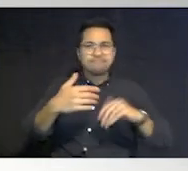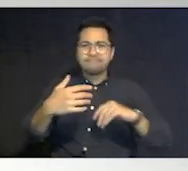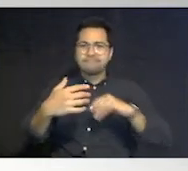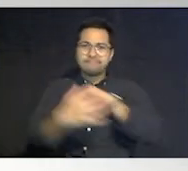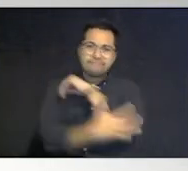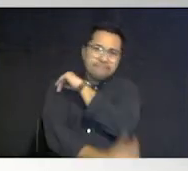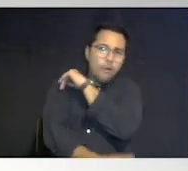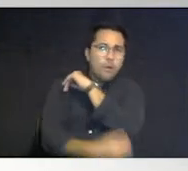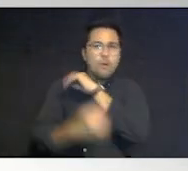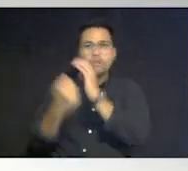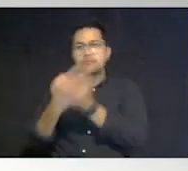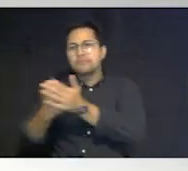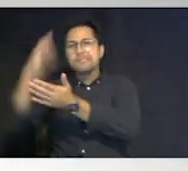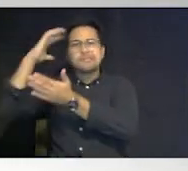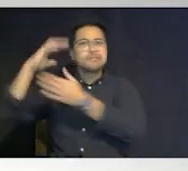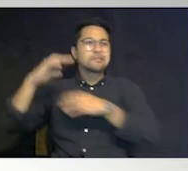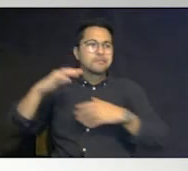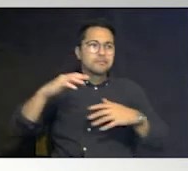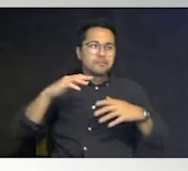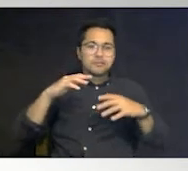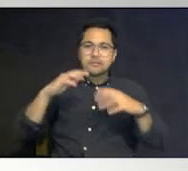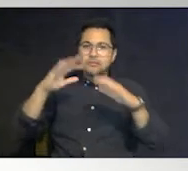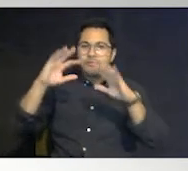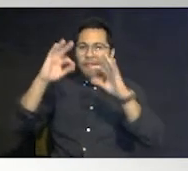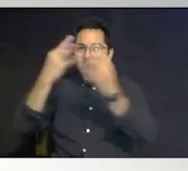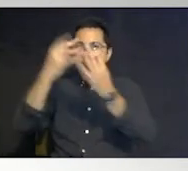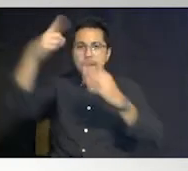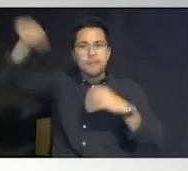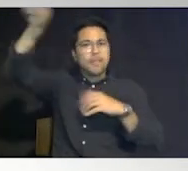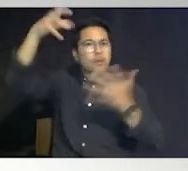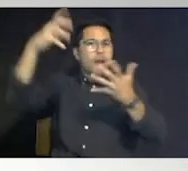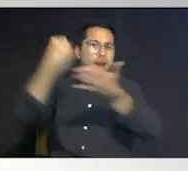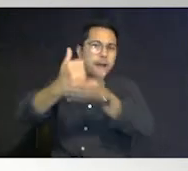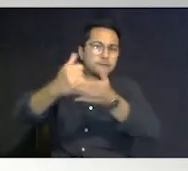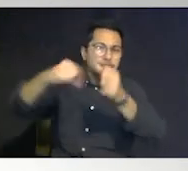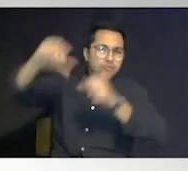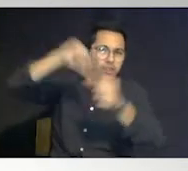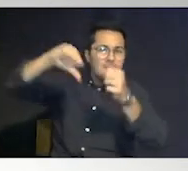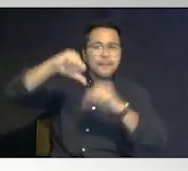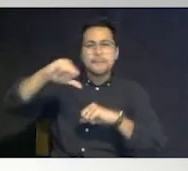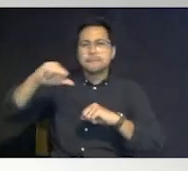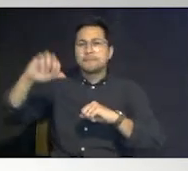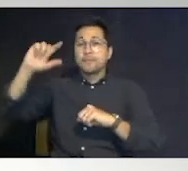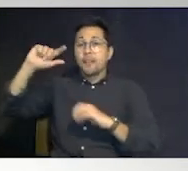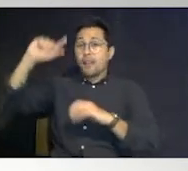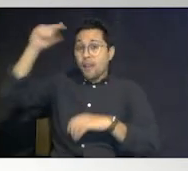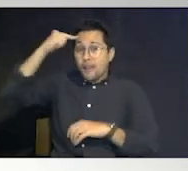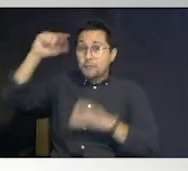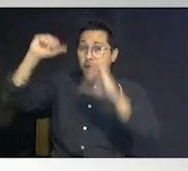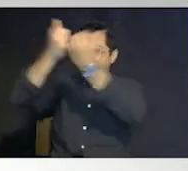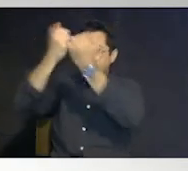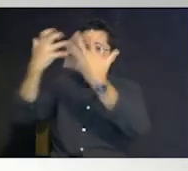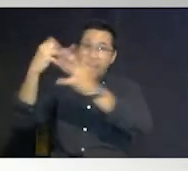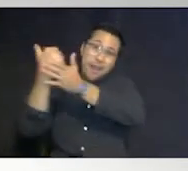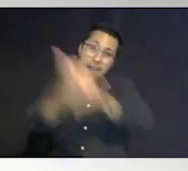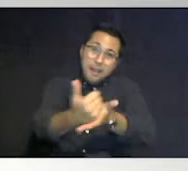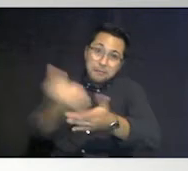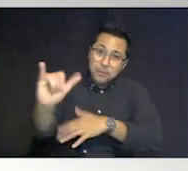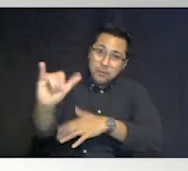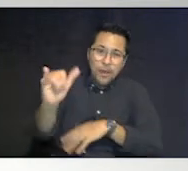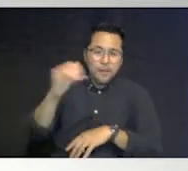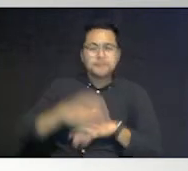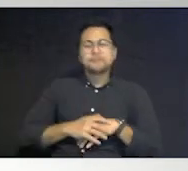it's our families it's our communities it's our government agencies and we'll talk about the roles of government agencies in a little bit um